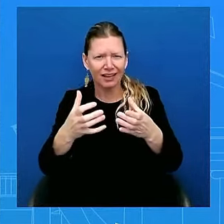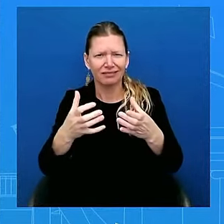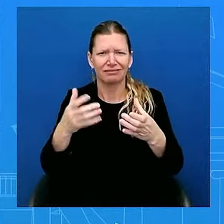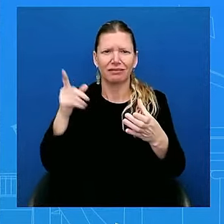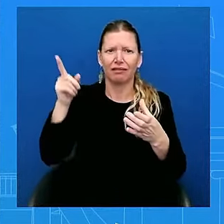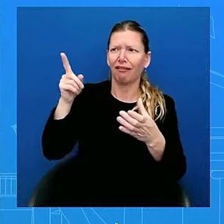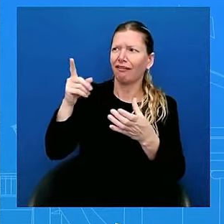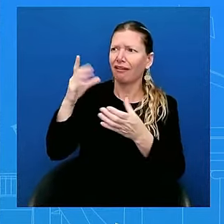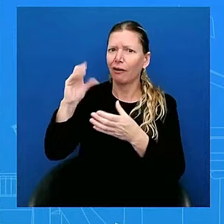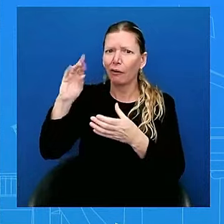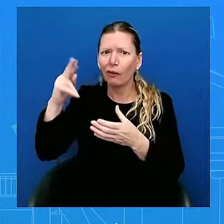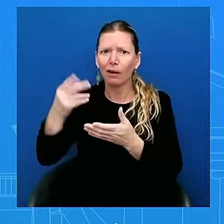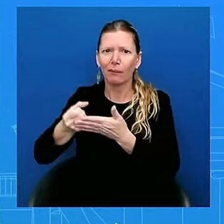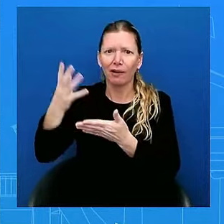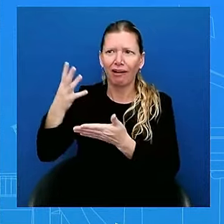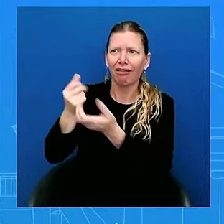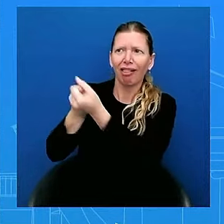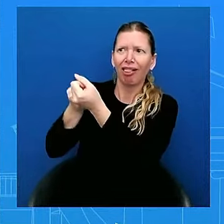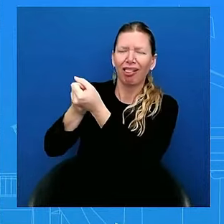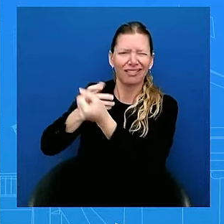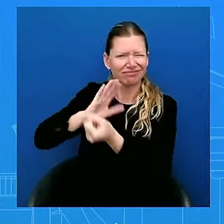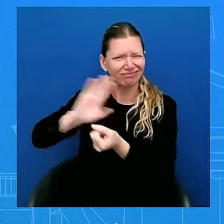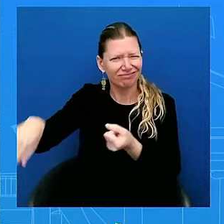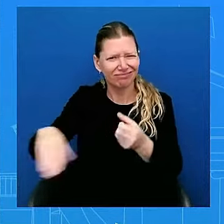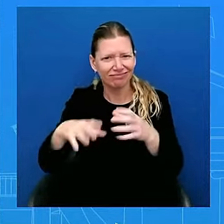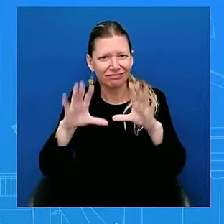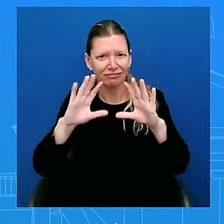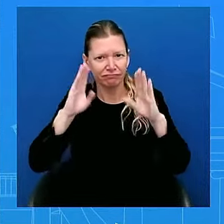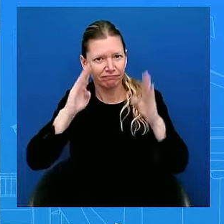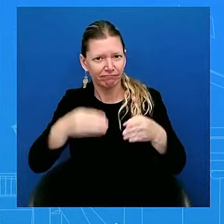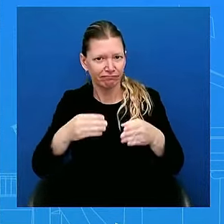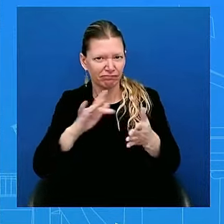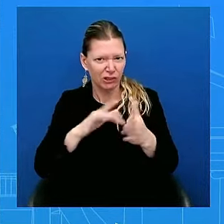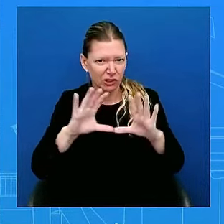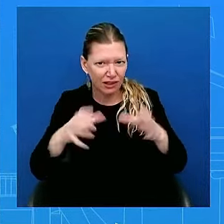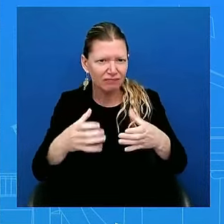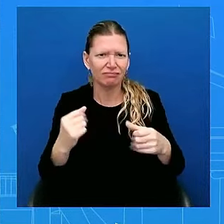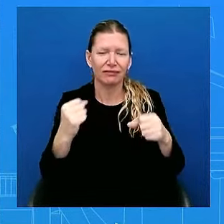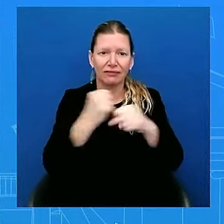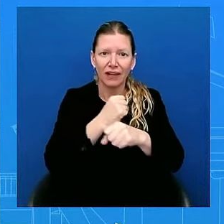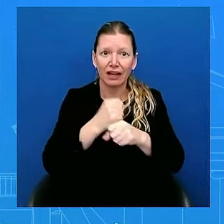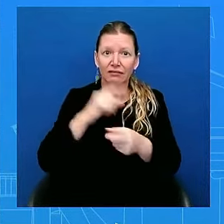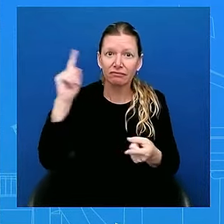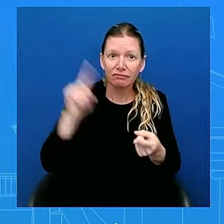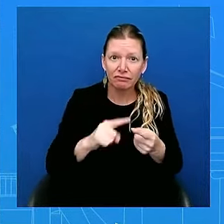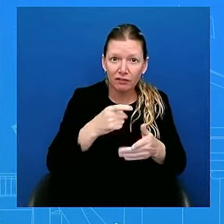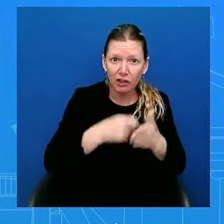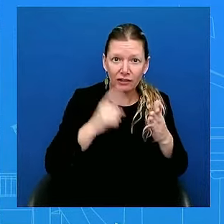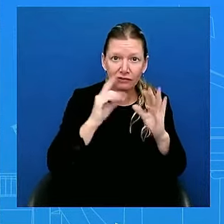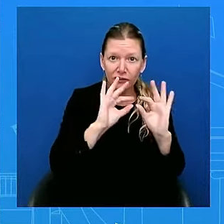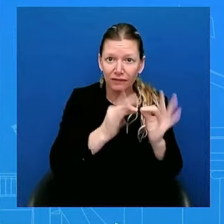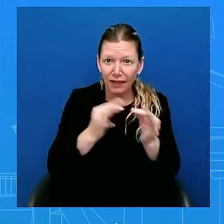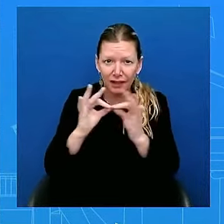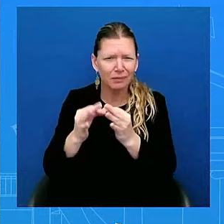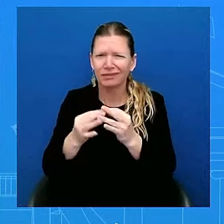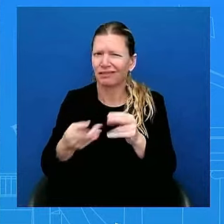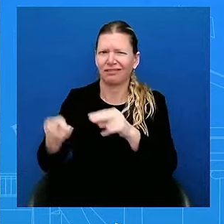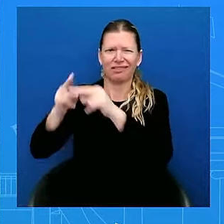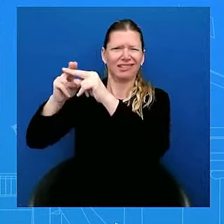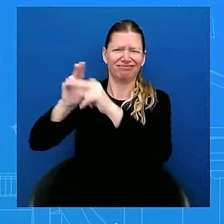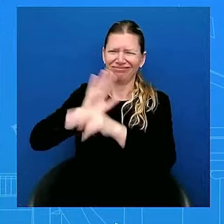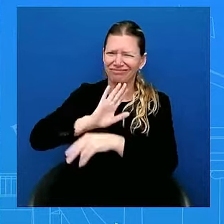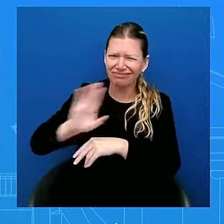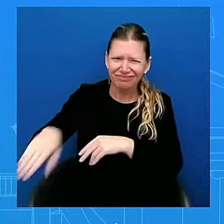of raising them by threatening to cut critical programs like Social Security. Fighting for a fairer tax system instead of